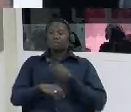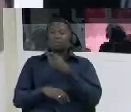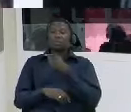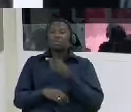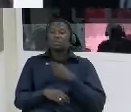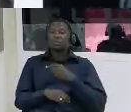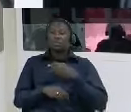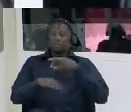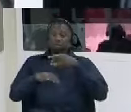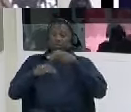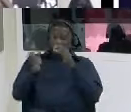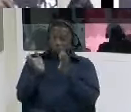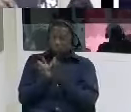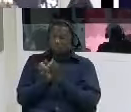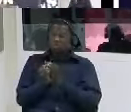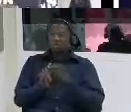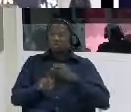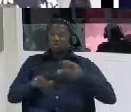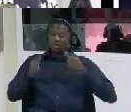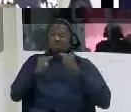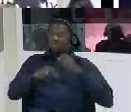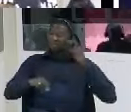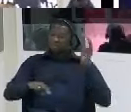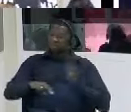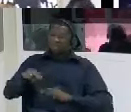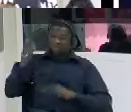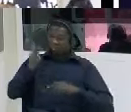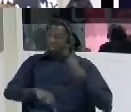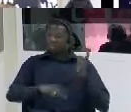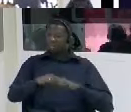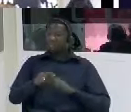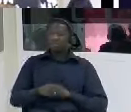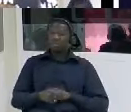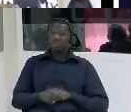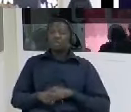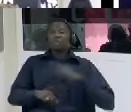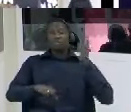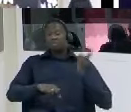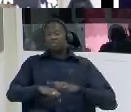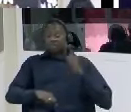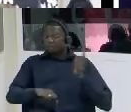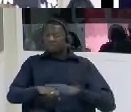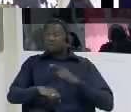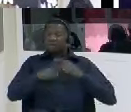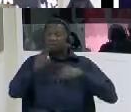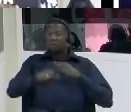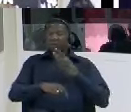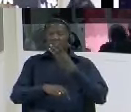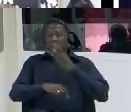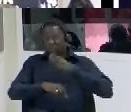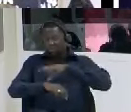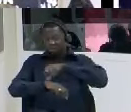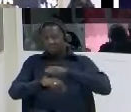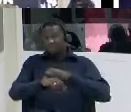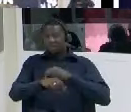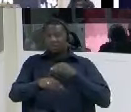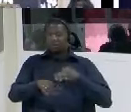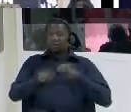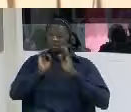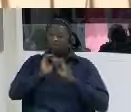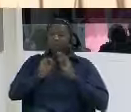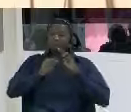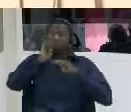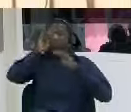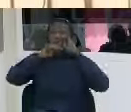started dealing with me downstairs they beat for a period of 30 minutes they took me upstairs again said